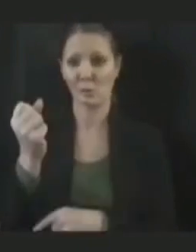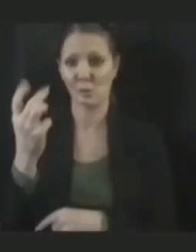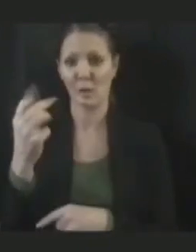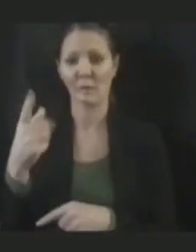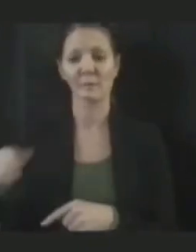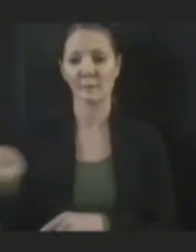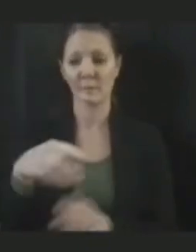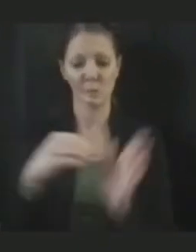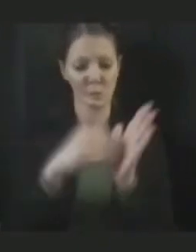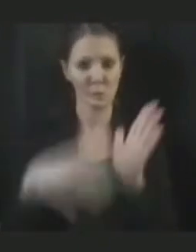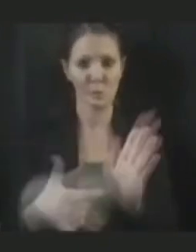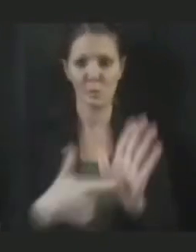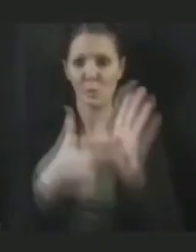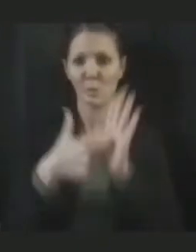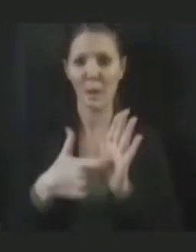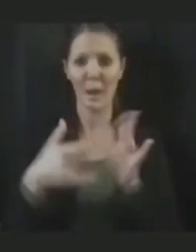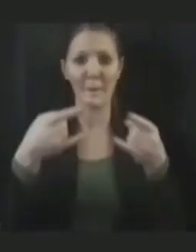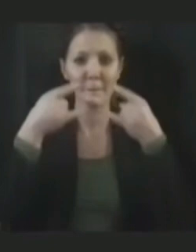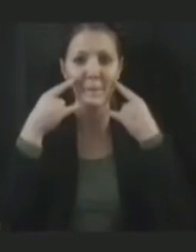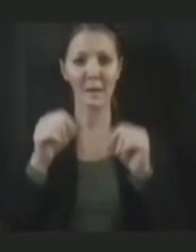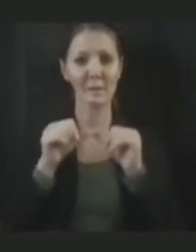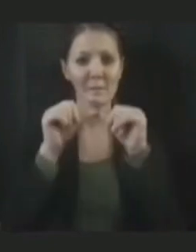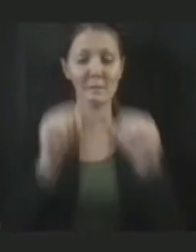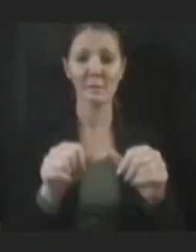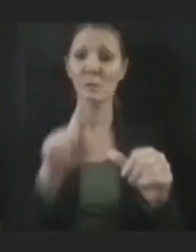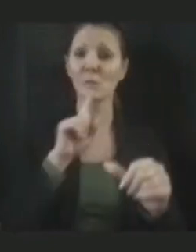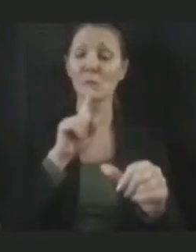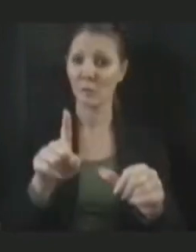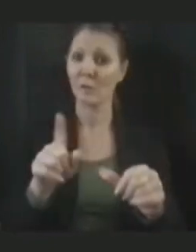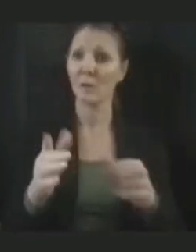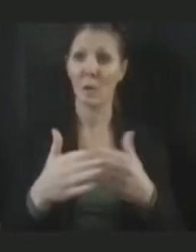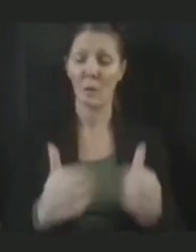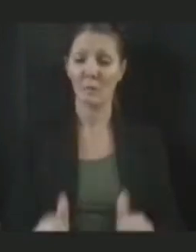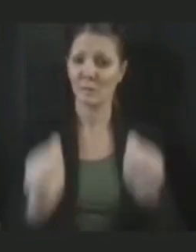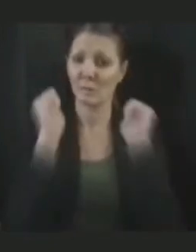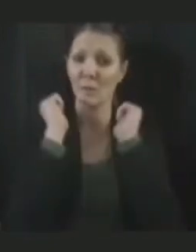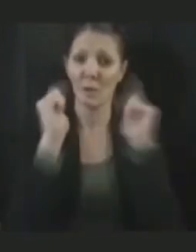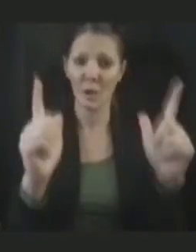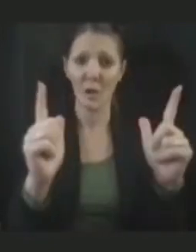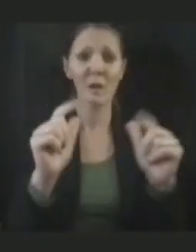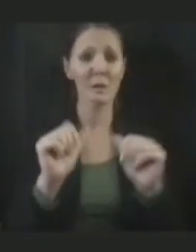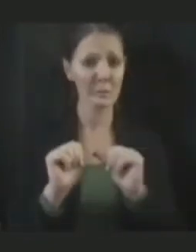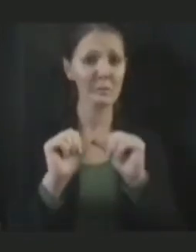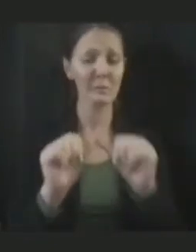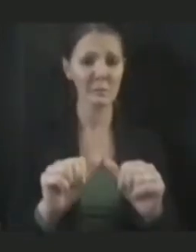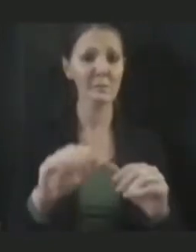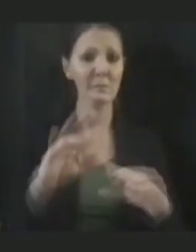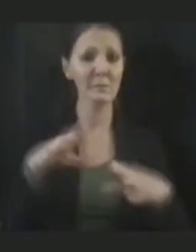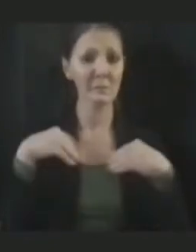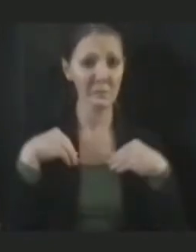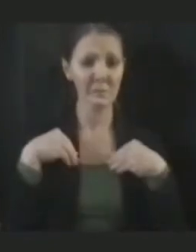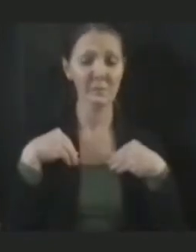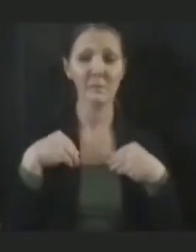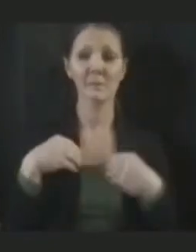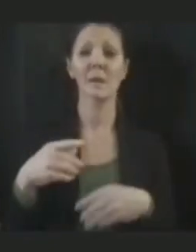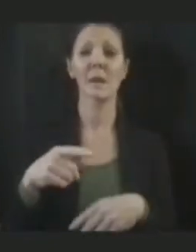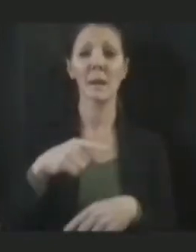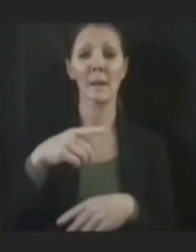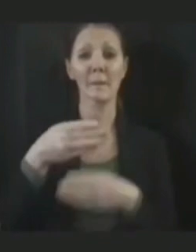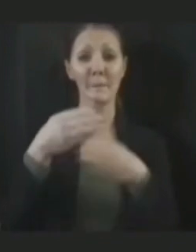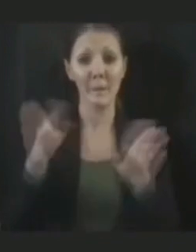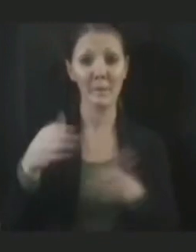a mask. I'd say overwhelmingly, they are doing so. In our public transportation,